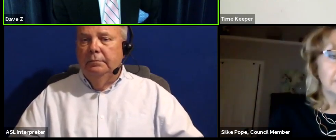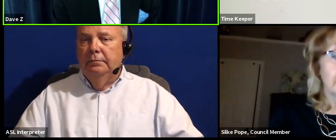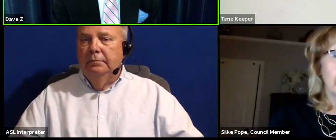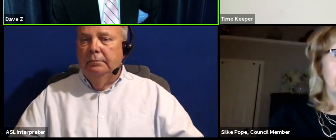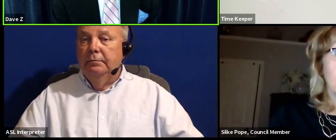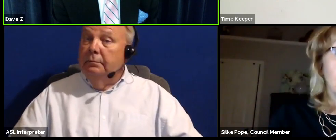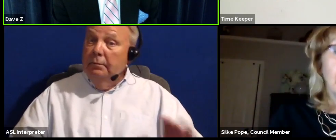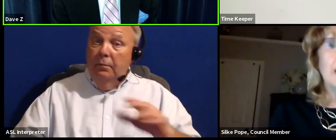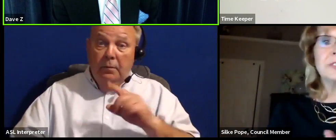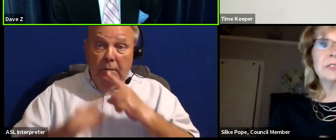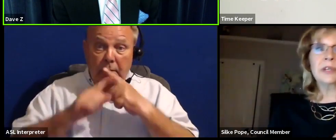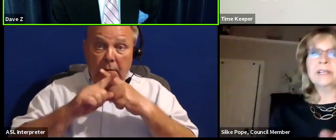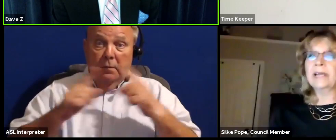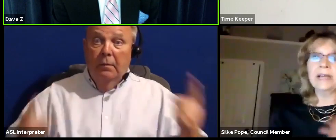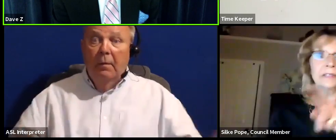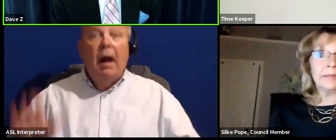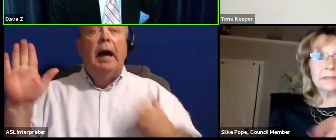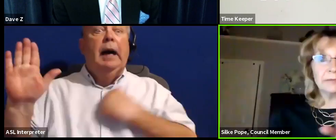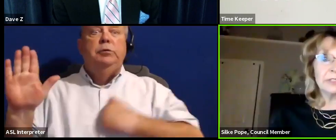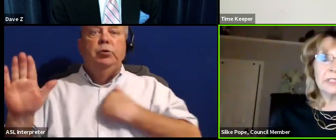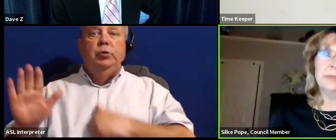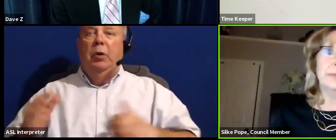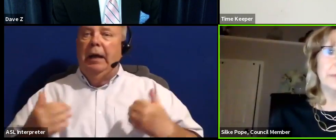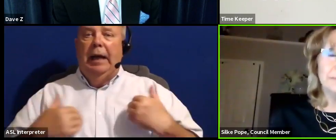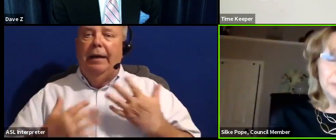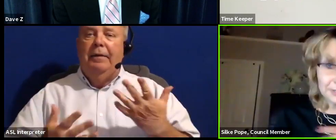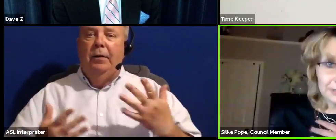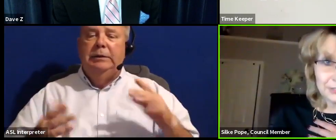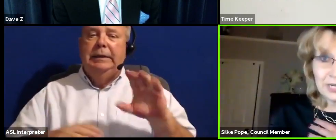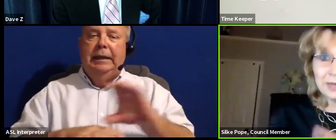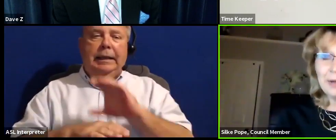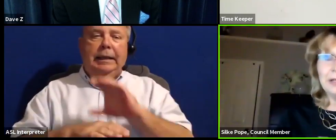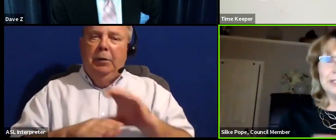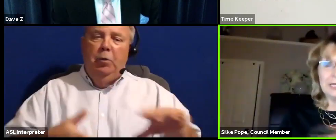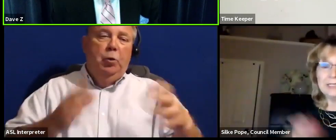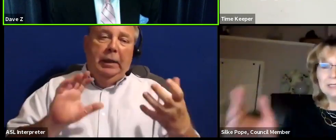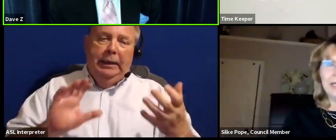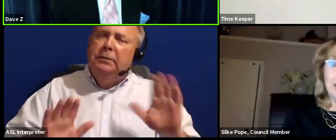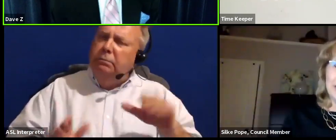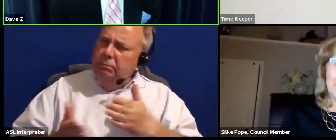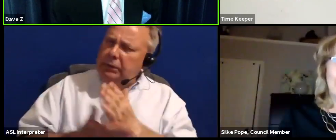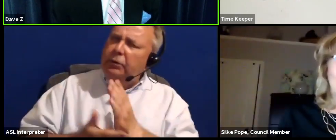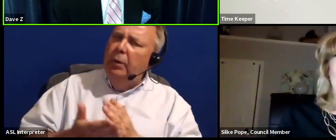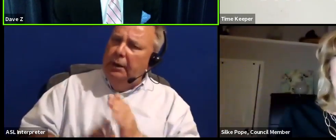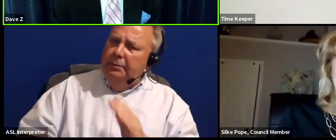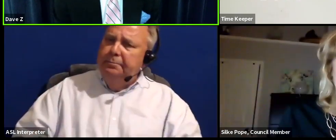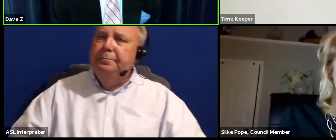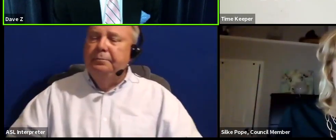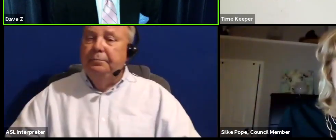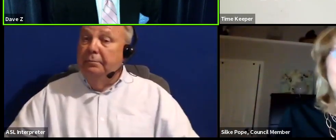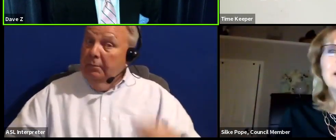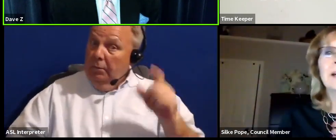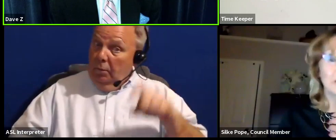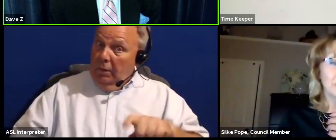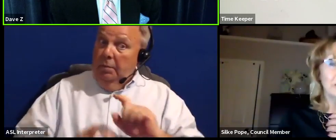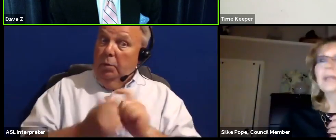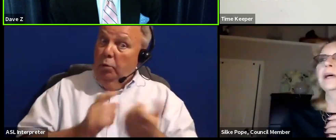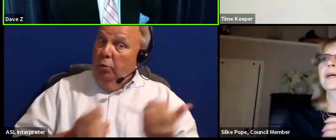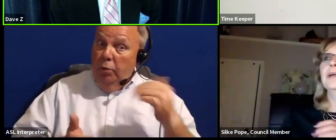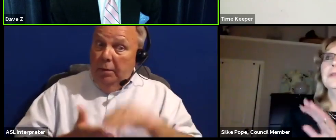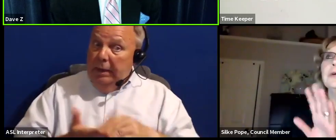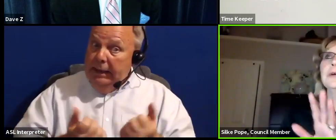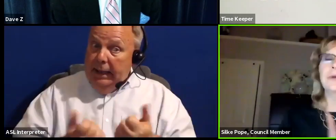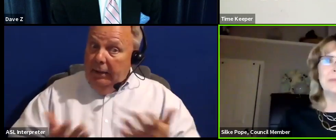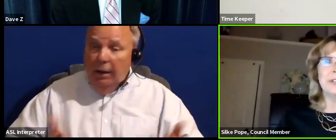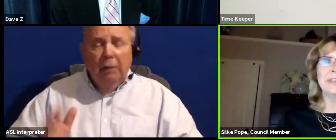Did you unmute yourself there? I'm so sorry. I had a, there was a computer glitch. That's all right. Did you need me to repeat anything for